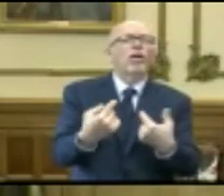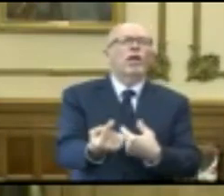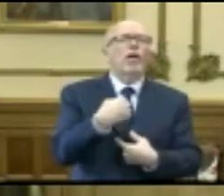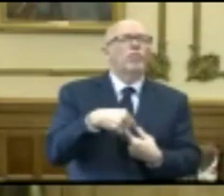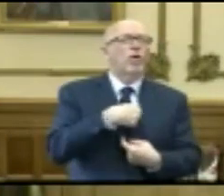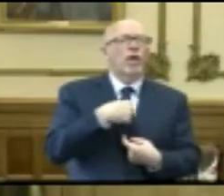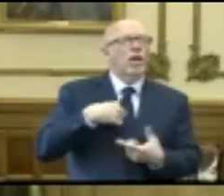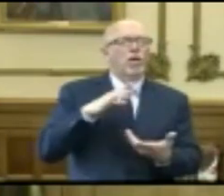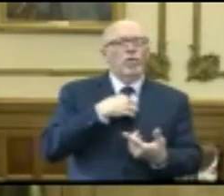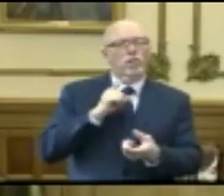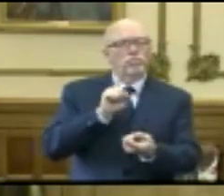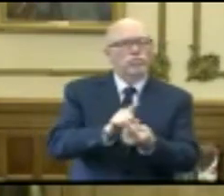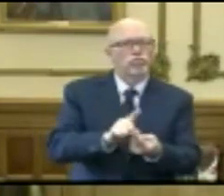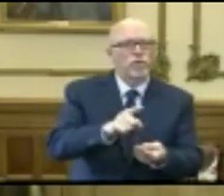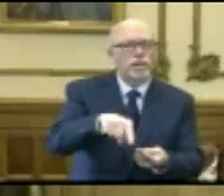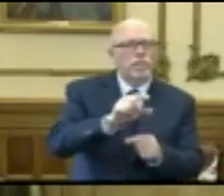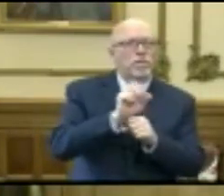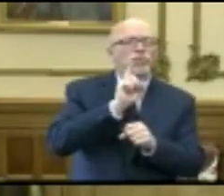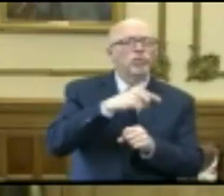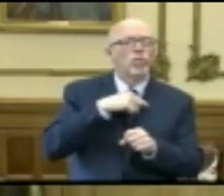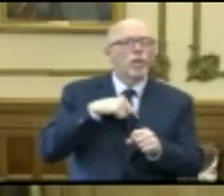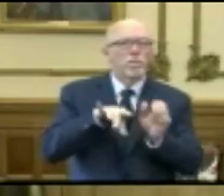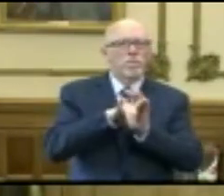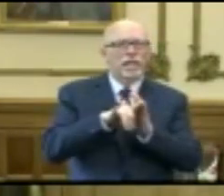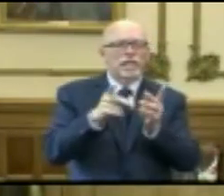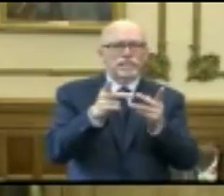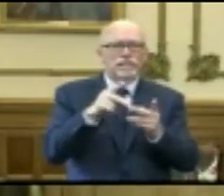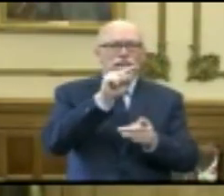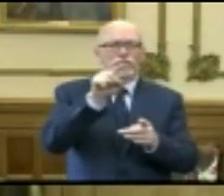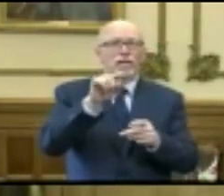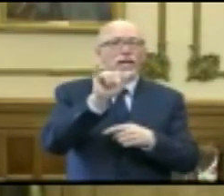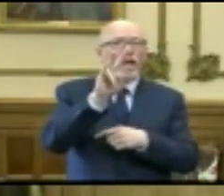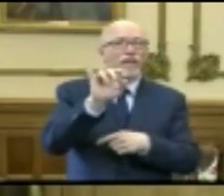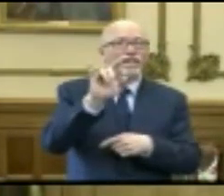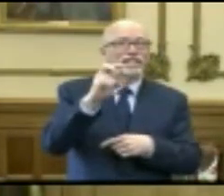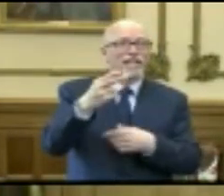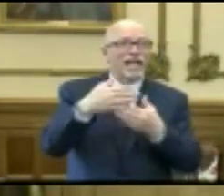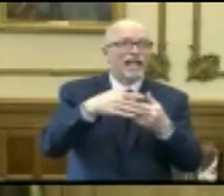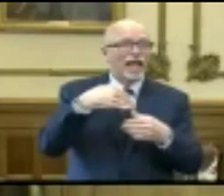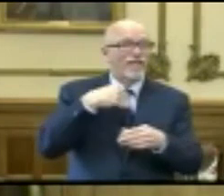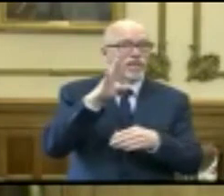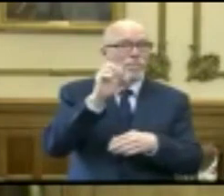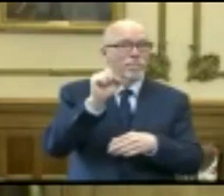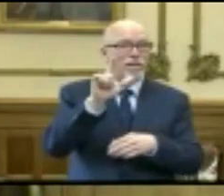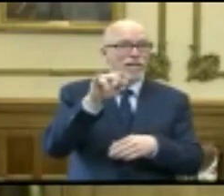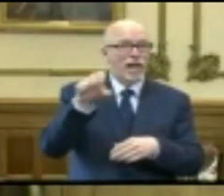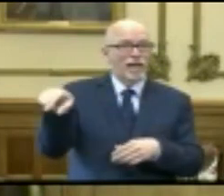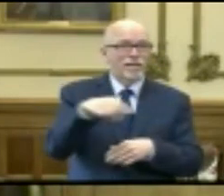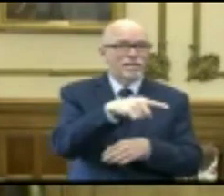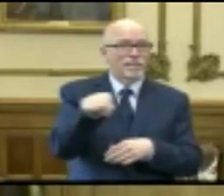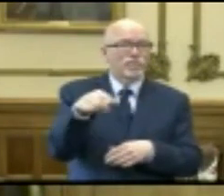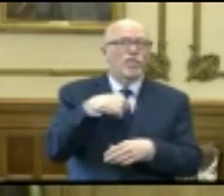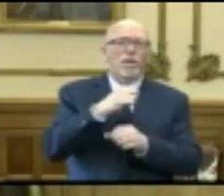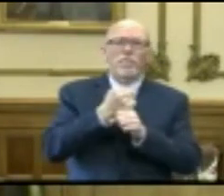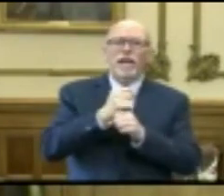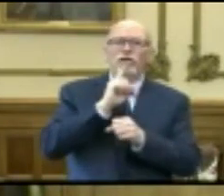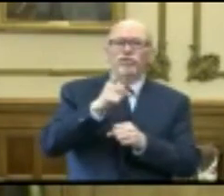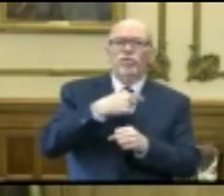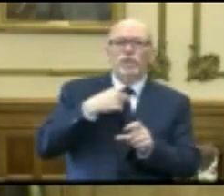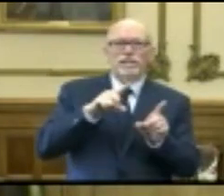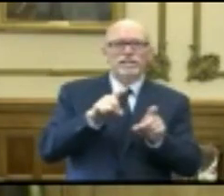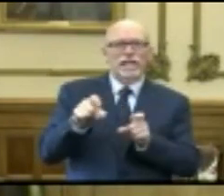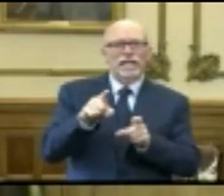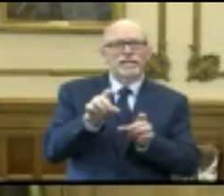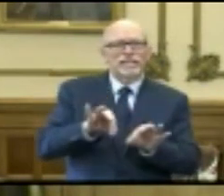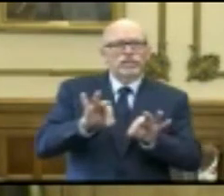come to us. We tried to make sure that we picked sites with Ivy Tech where we knew it was on a bus line. We wanted to make sure that we were testing